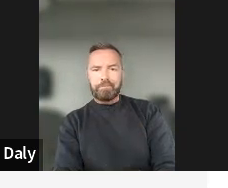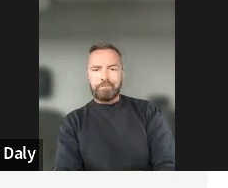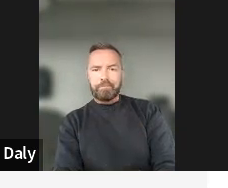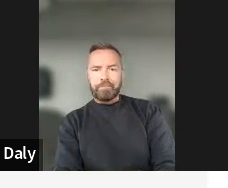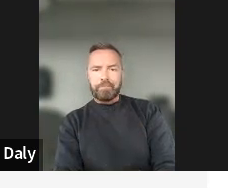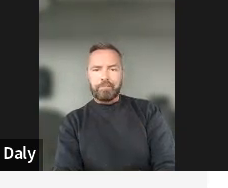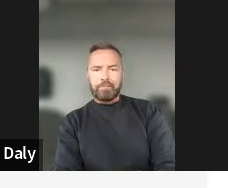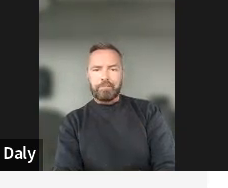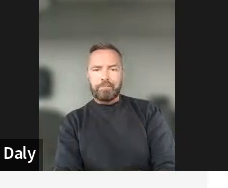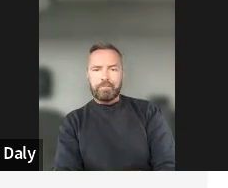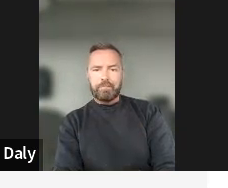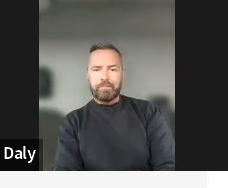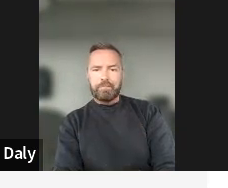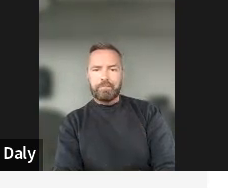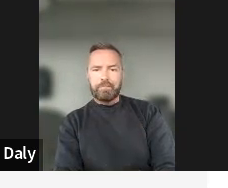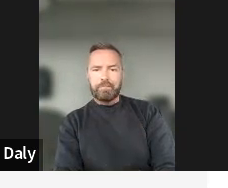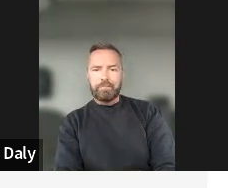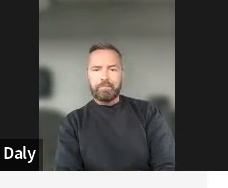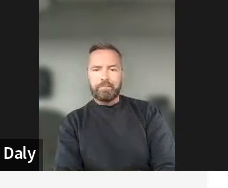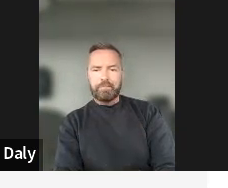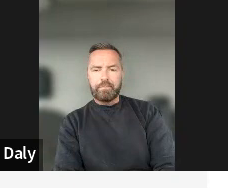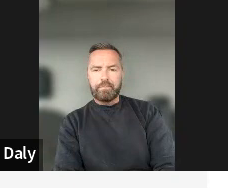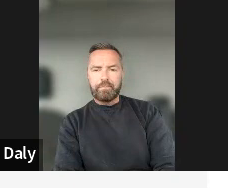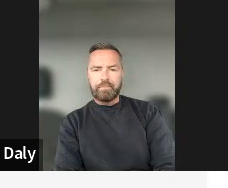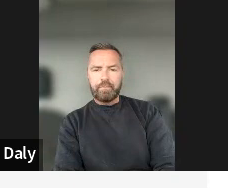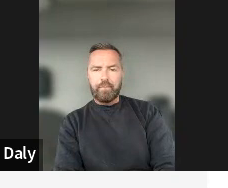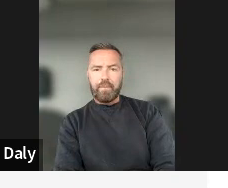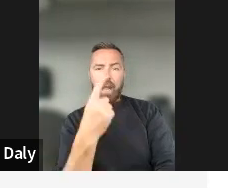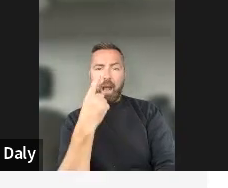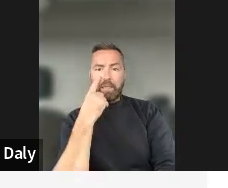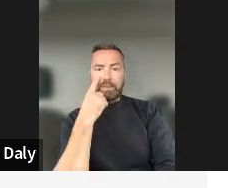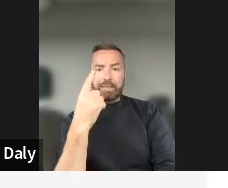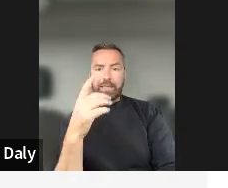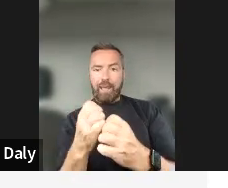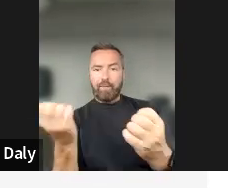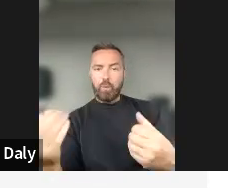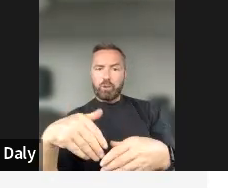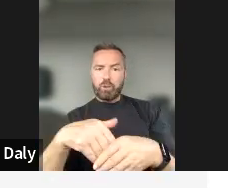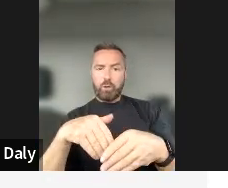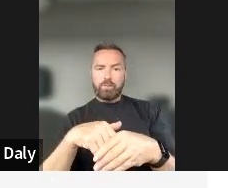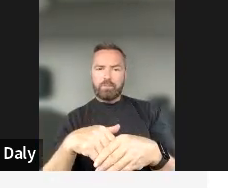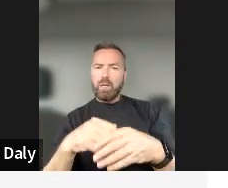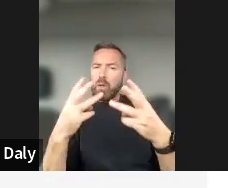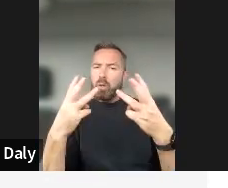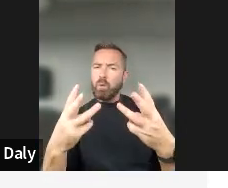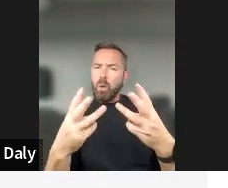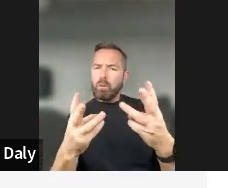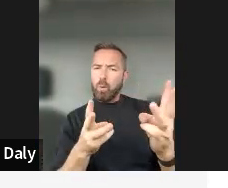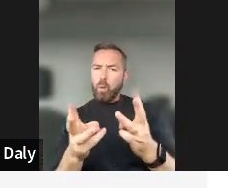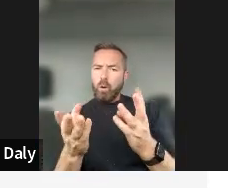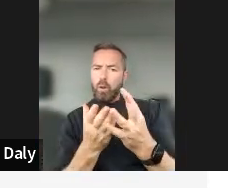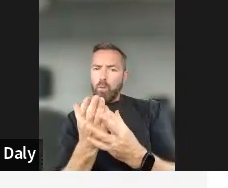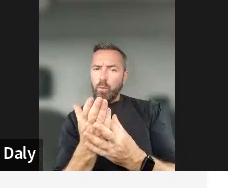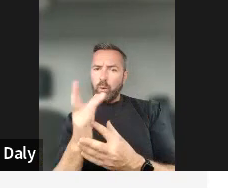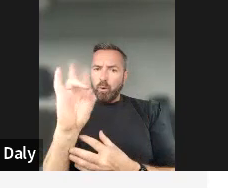Okay, so I see that everyone is joining. Yes, do you want to go through the questions and then see all